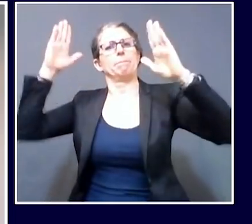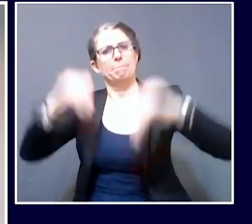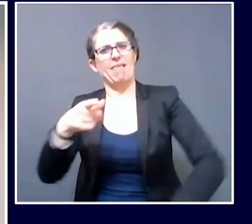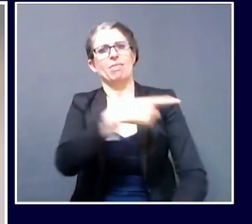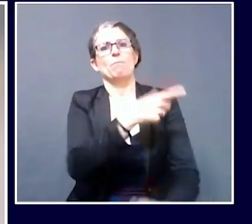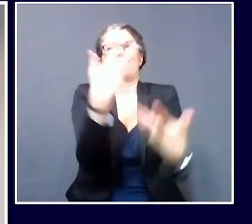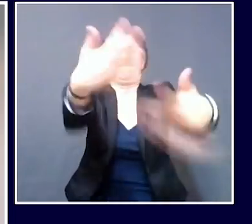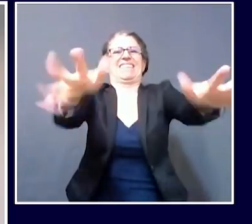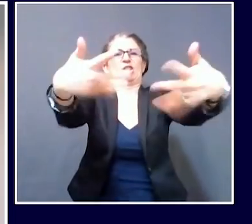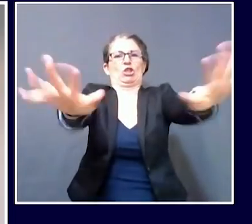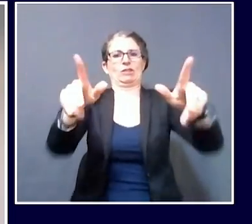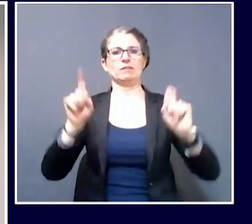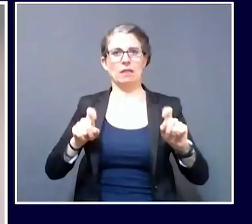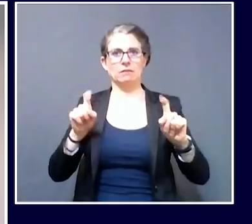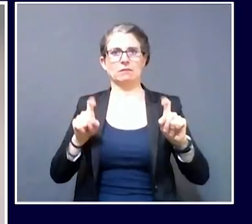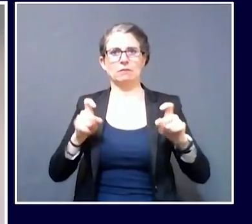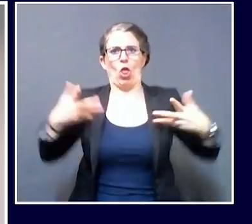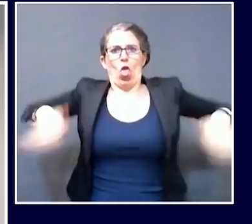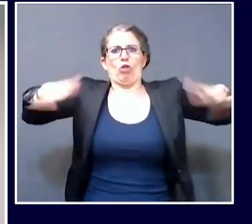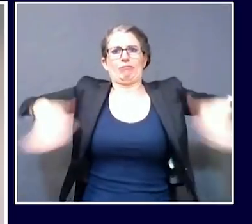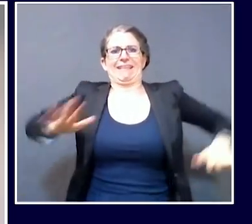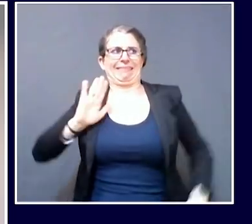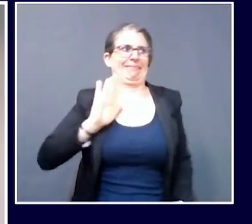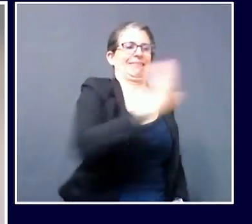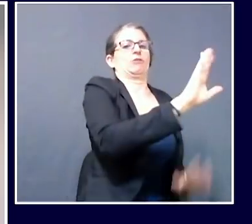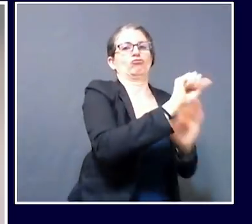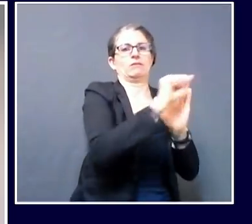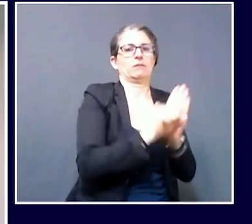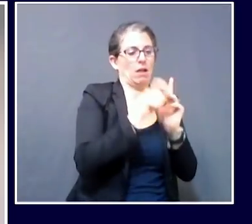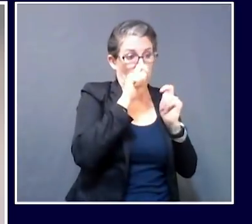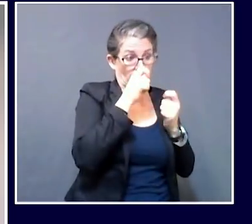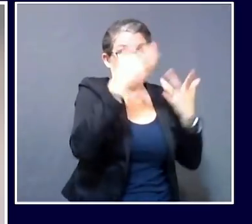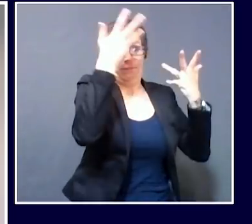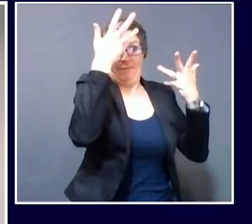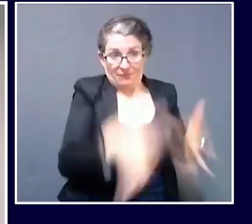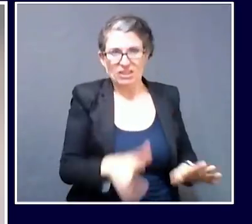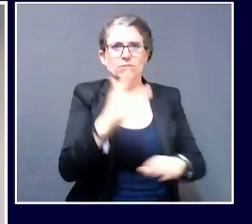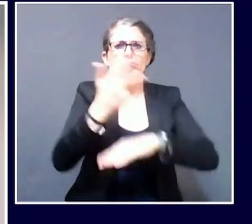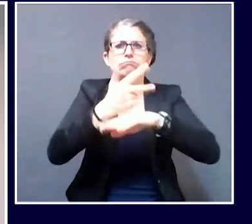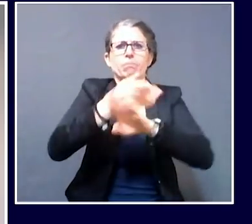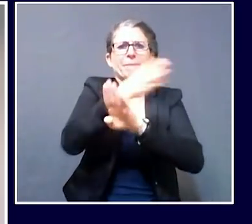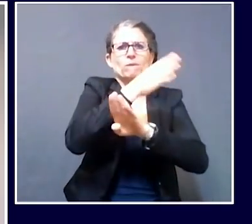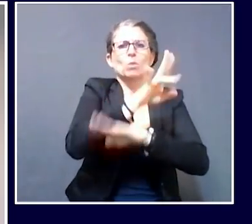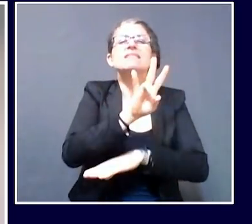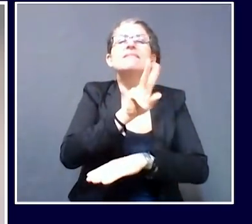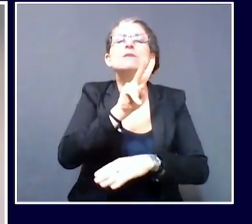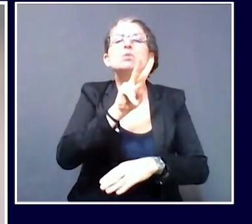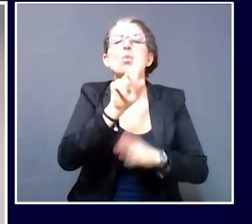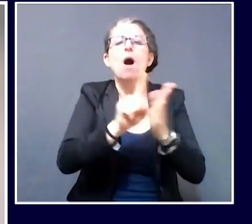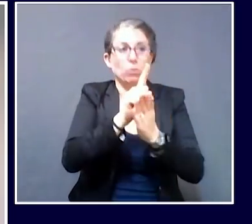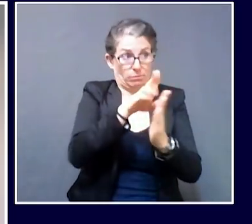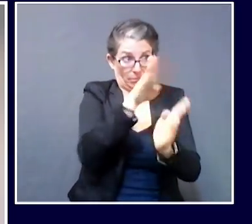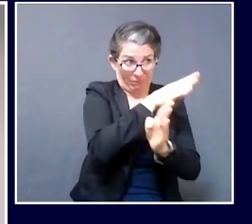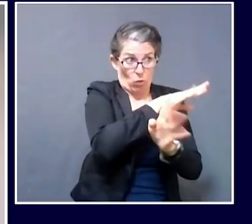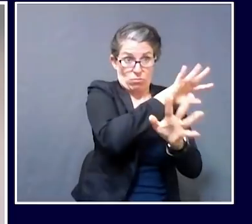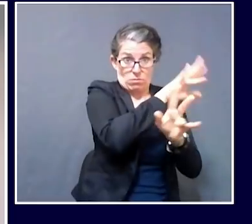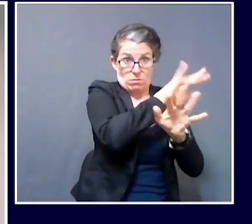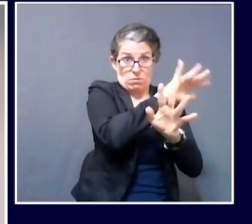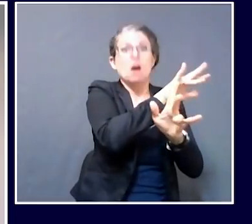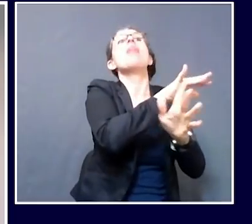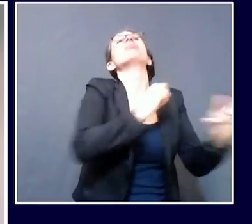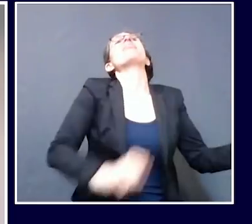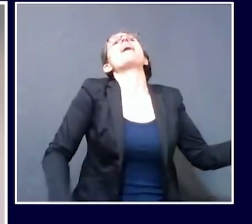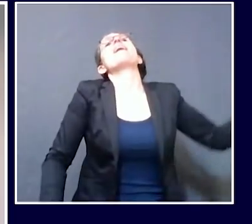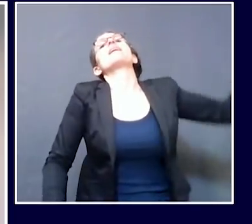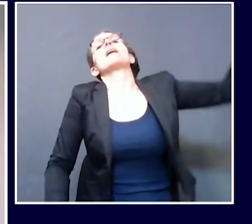is. Testing is expanding, not just in Maine, but across the country as well. Other states may not have yet issued